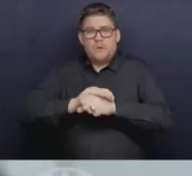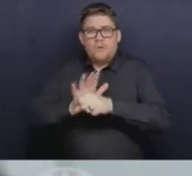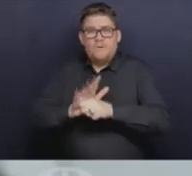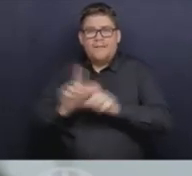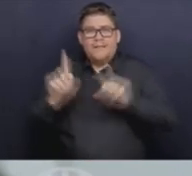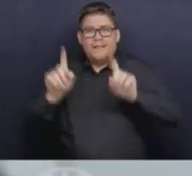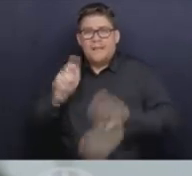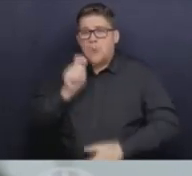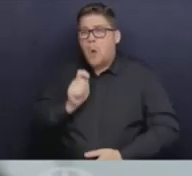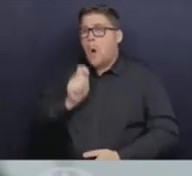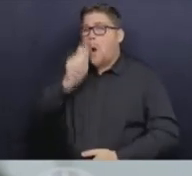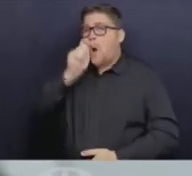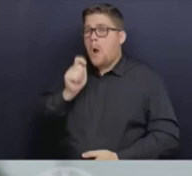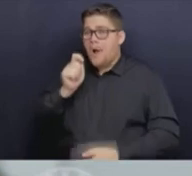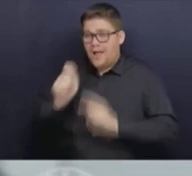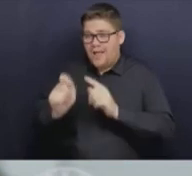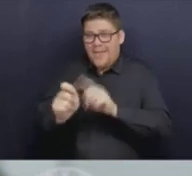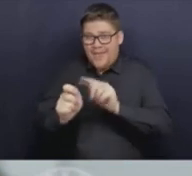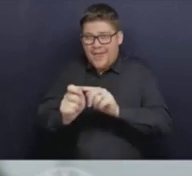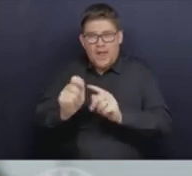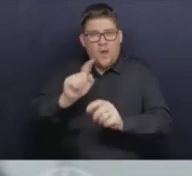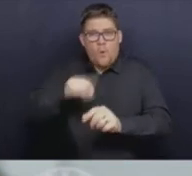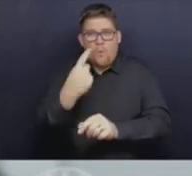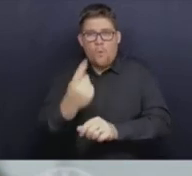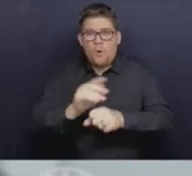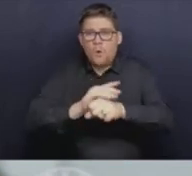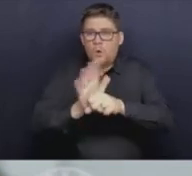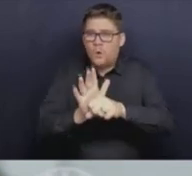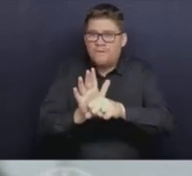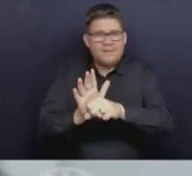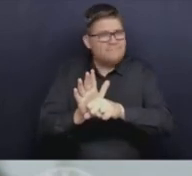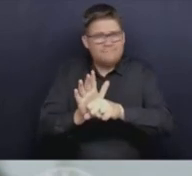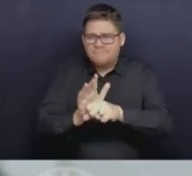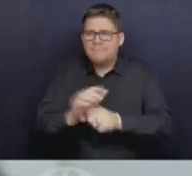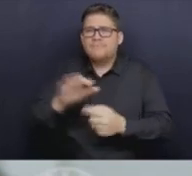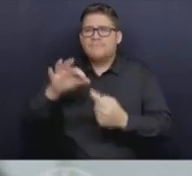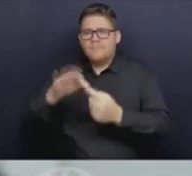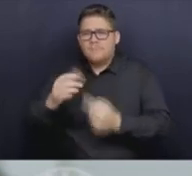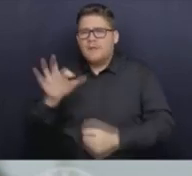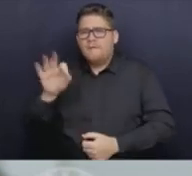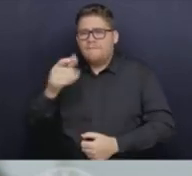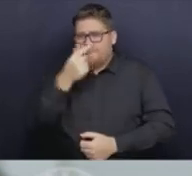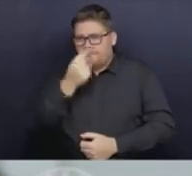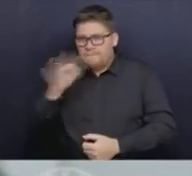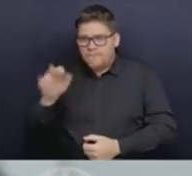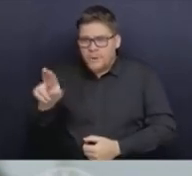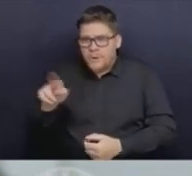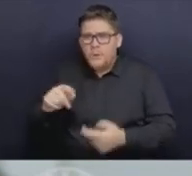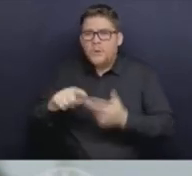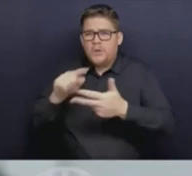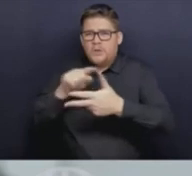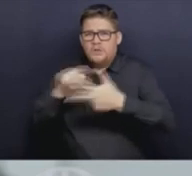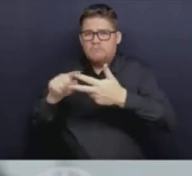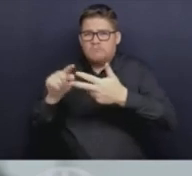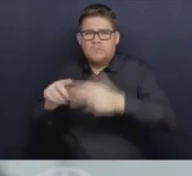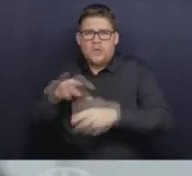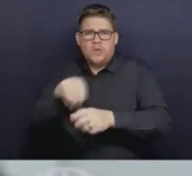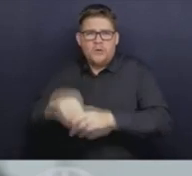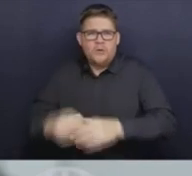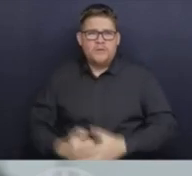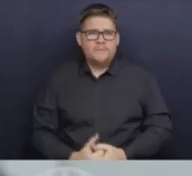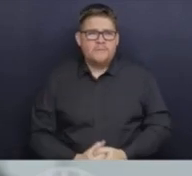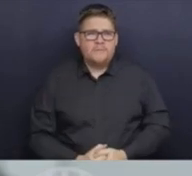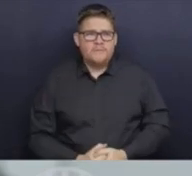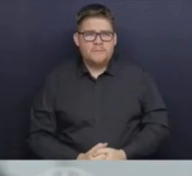for influenza A, influenza B, and parainfluenza. We have one test that can do all of those. And about a thousand people a day on